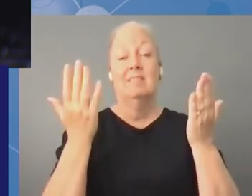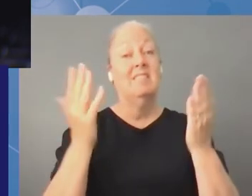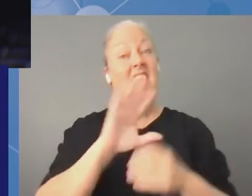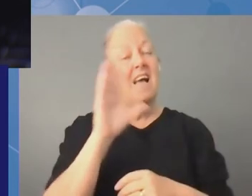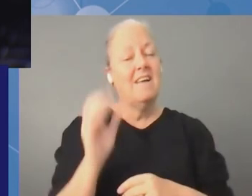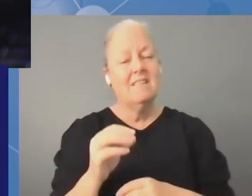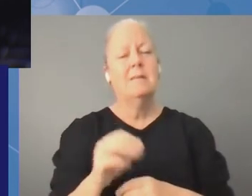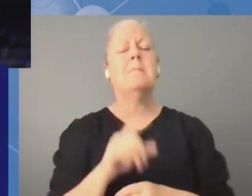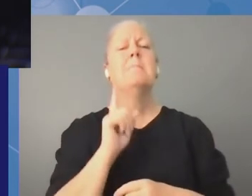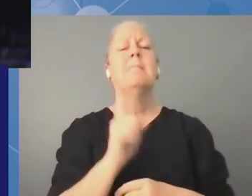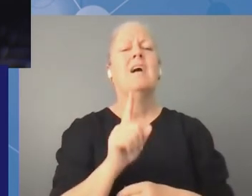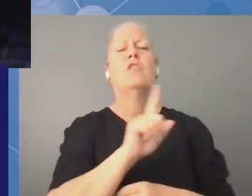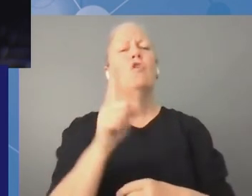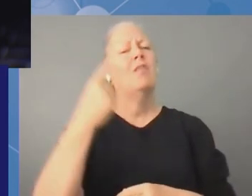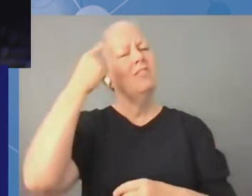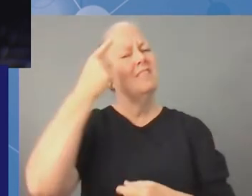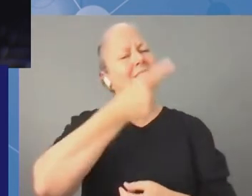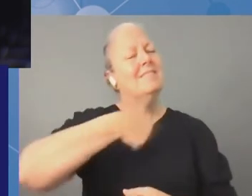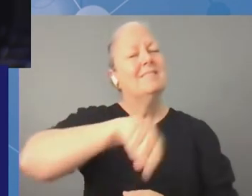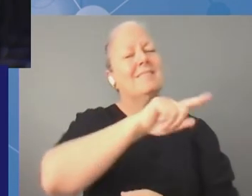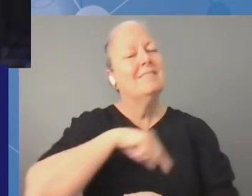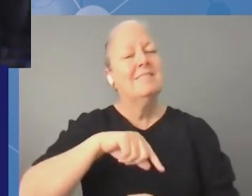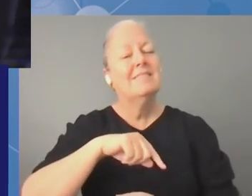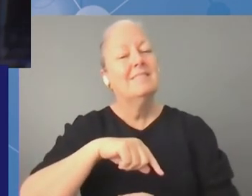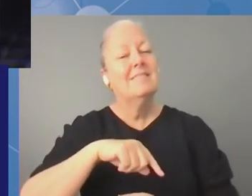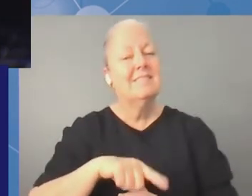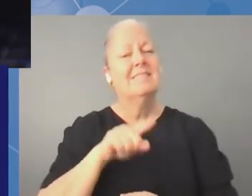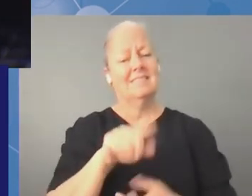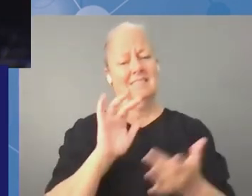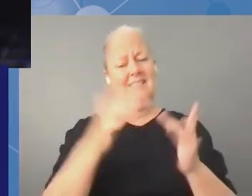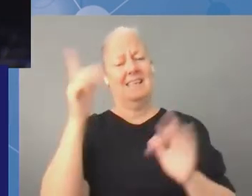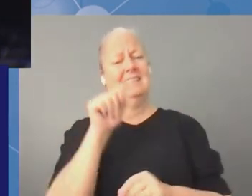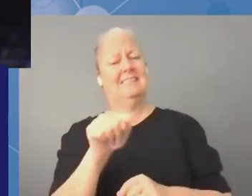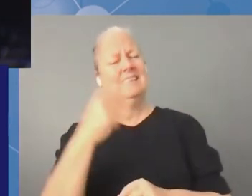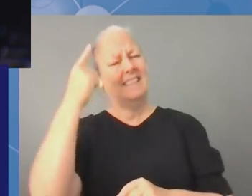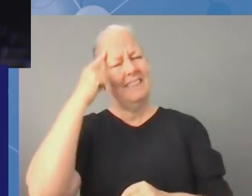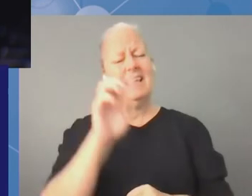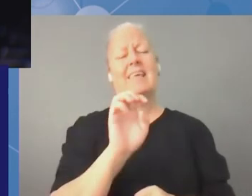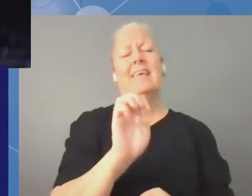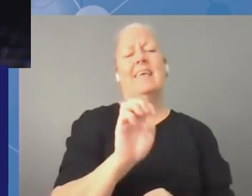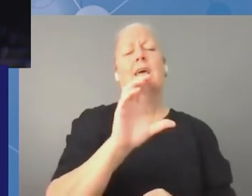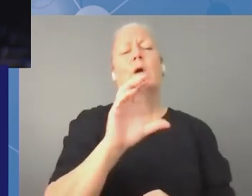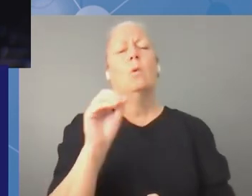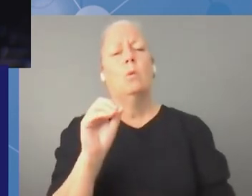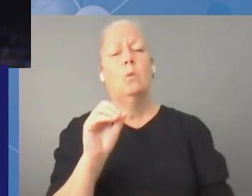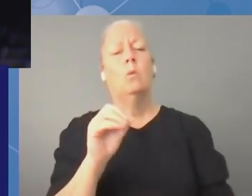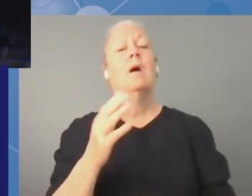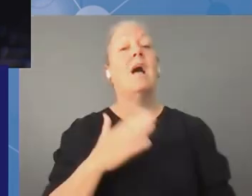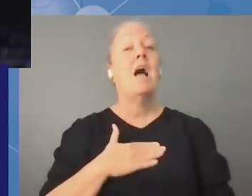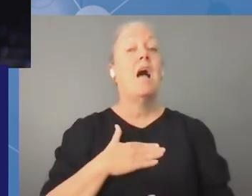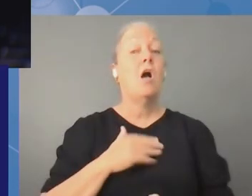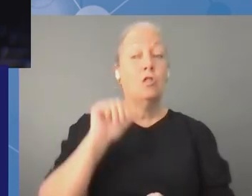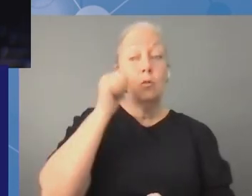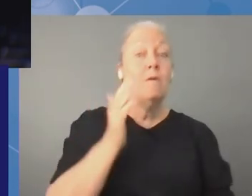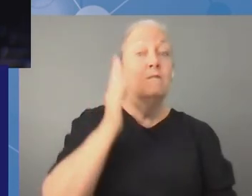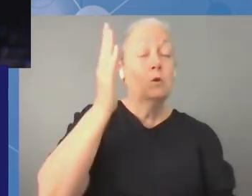considerate among the actors of the internet governance ecosystem the future of tomorrow is our future we must be